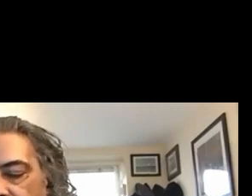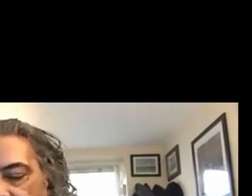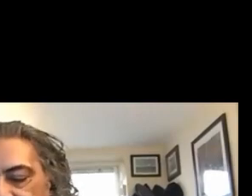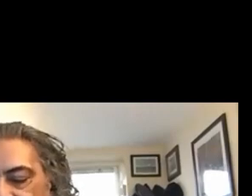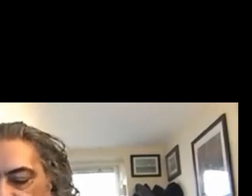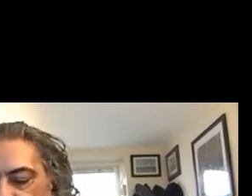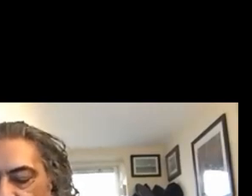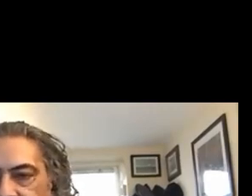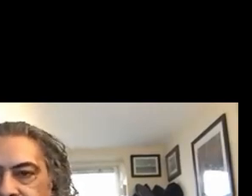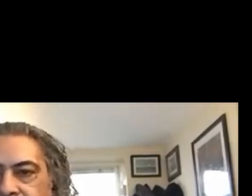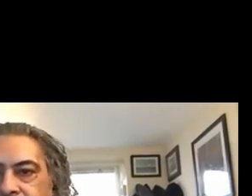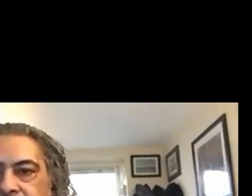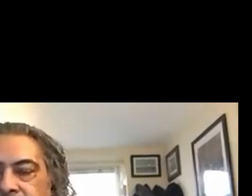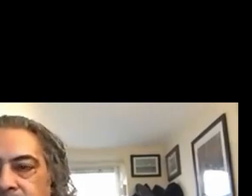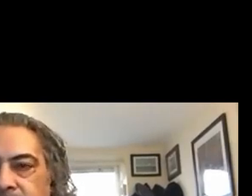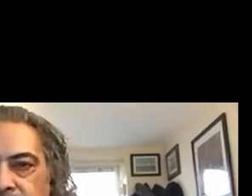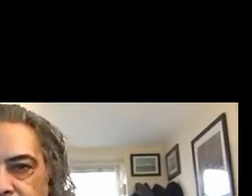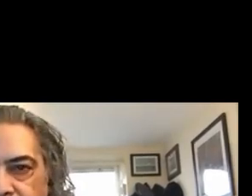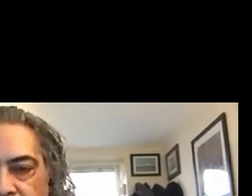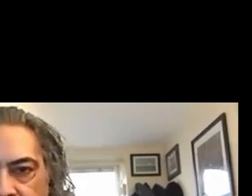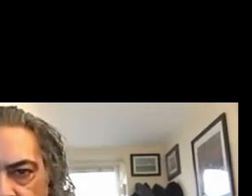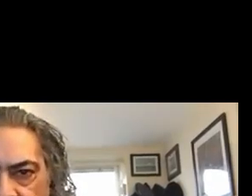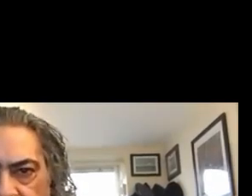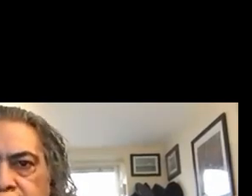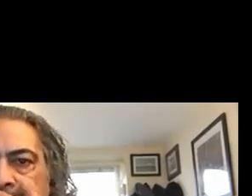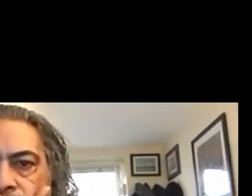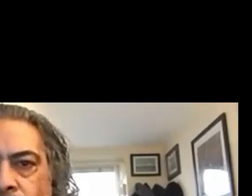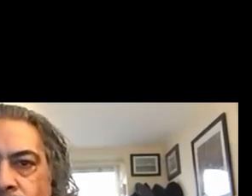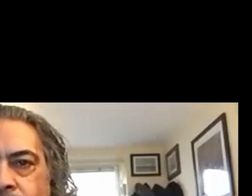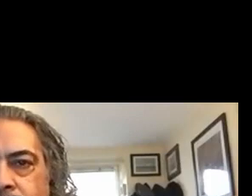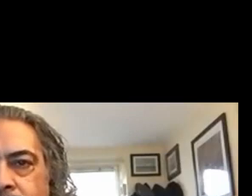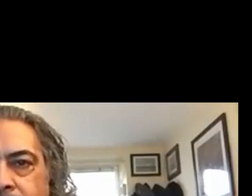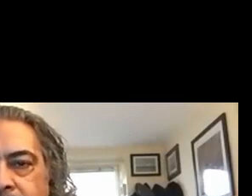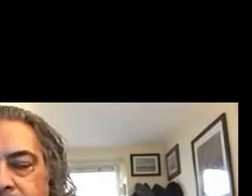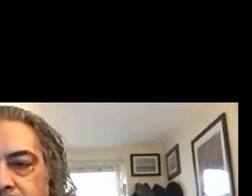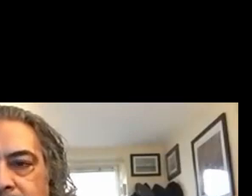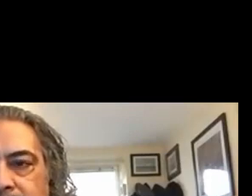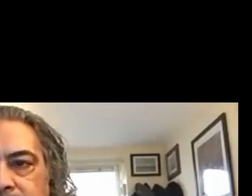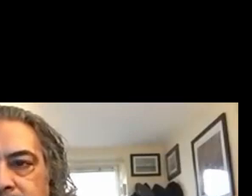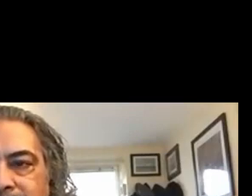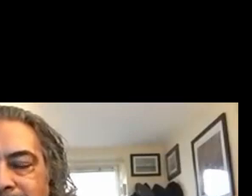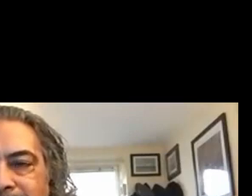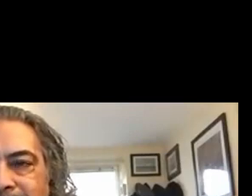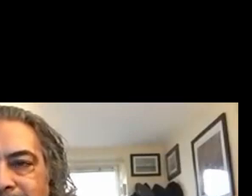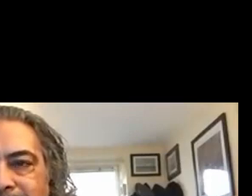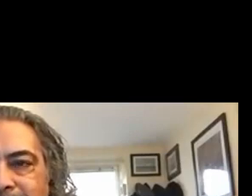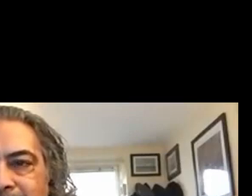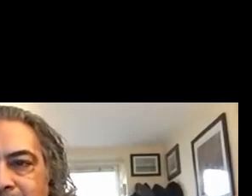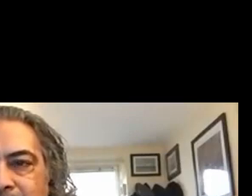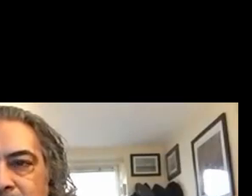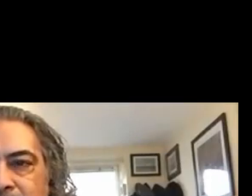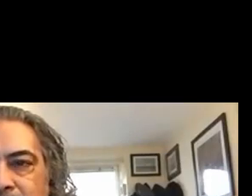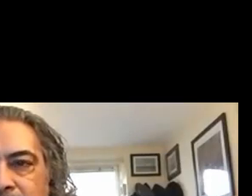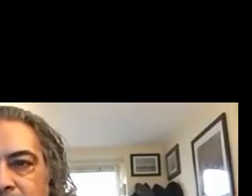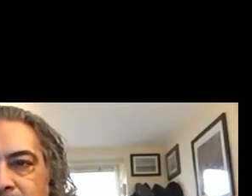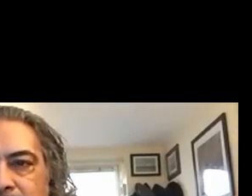about your practice and how you've managed to make this wonderful work available to us. And as Russell was saying, we will be